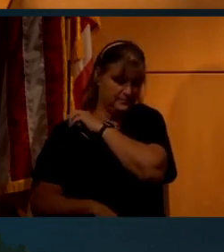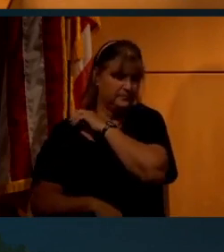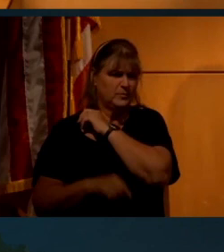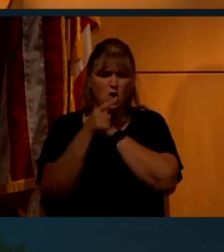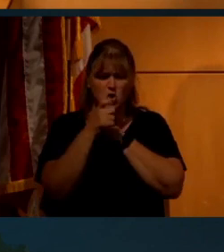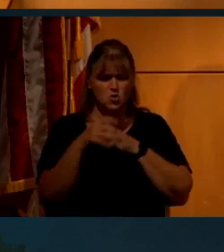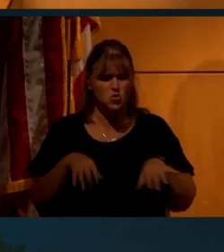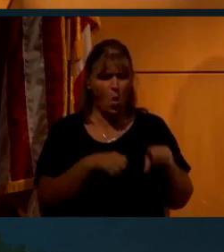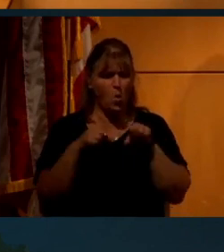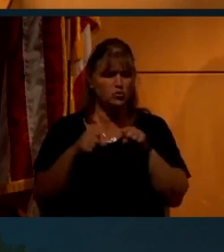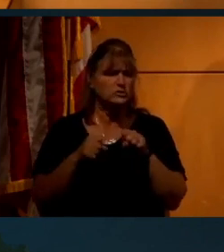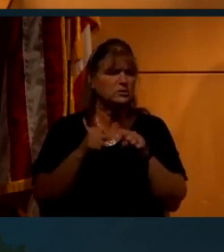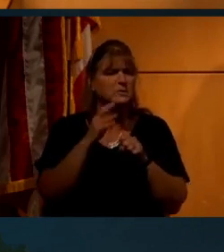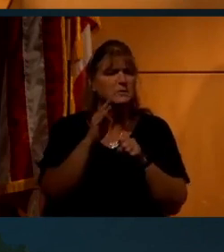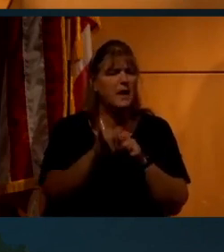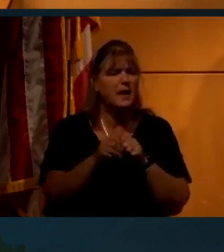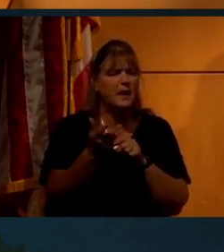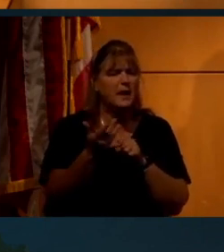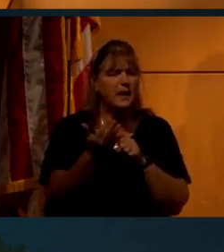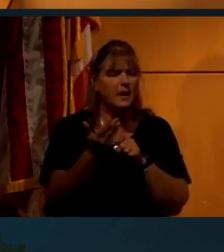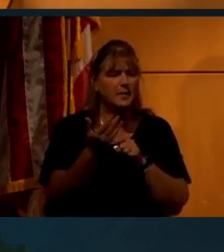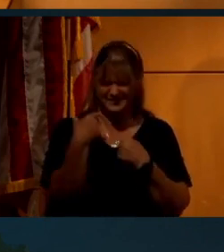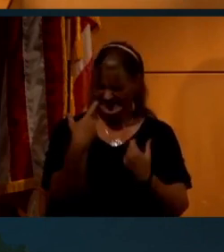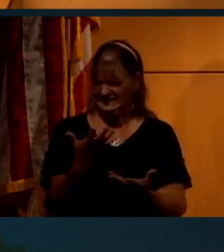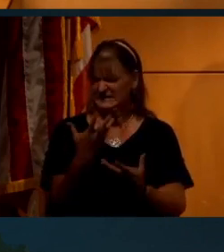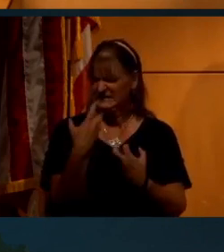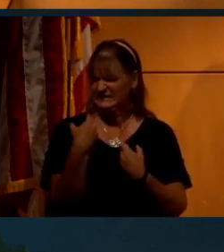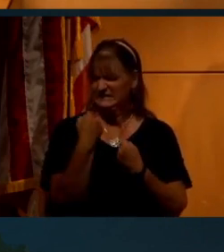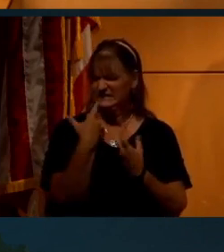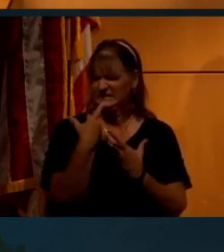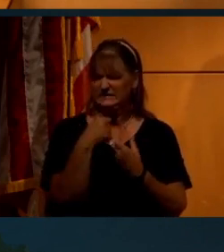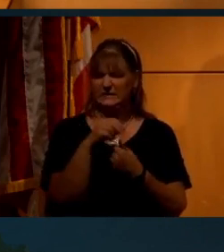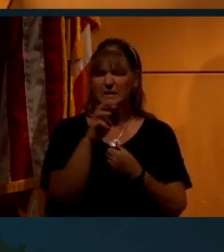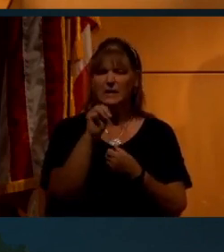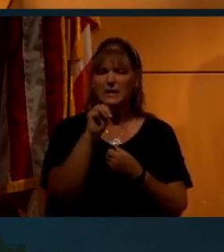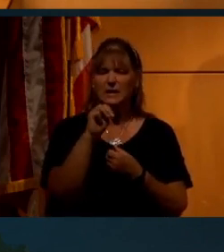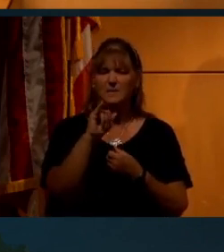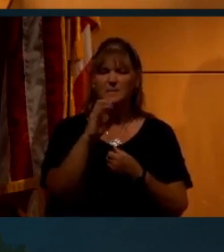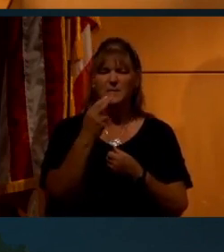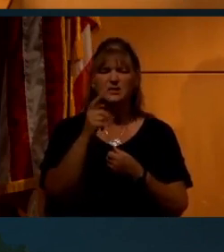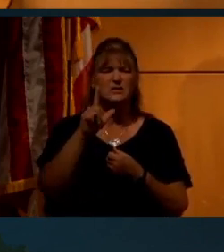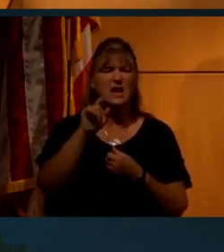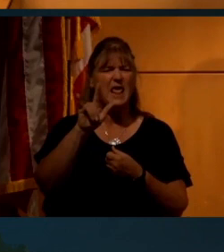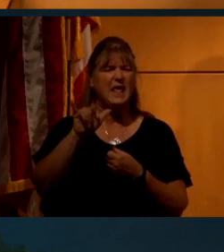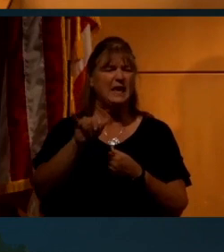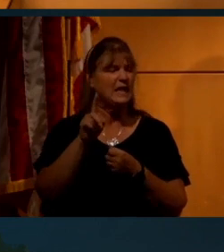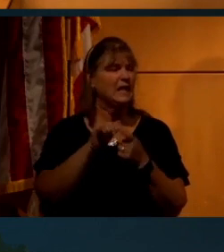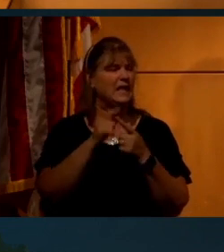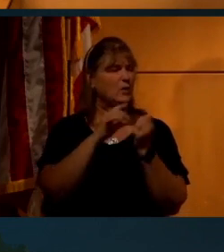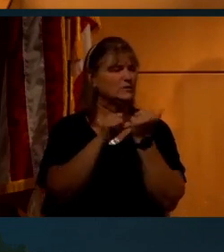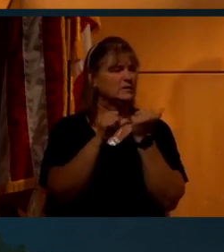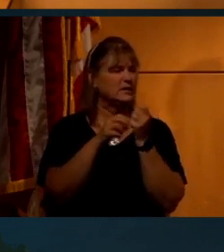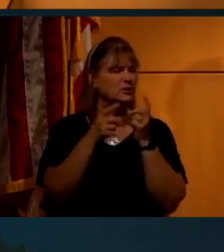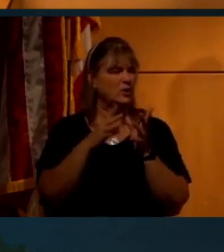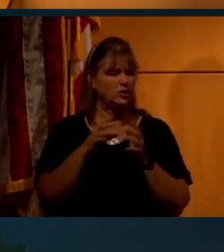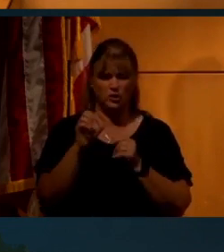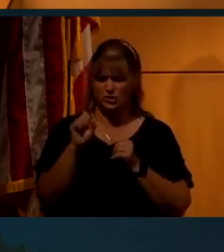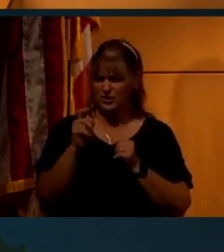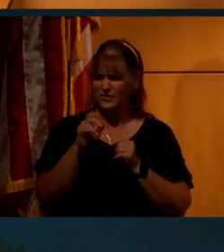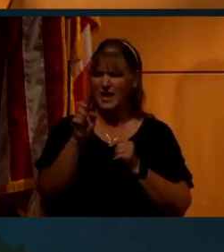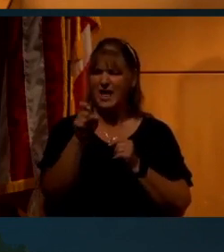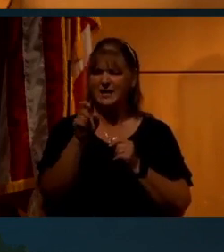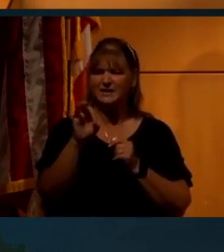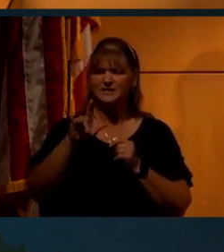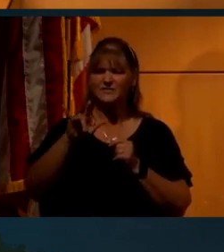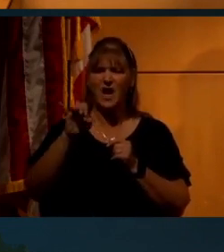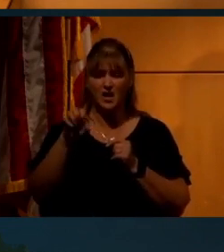hosted by Mitch Pelleggi, who was assistant director Skinner from the X-Files.